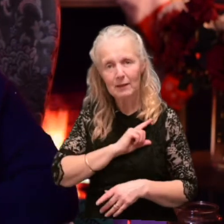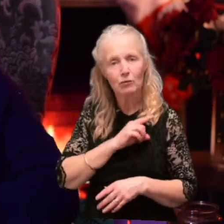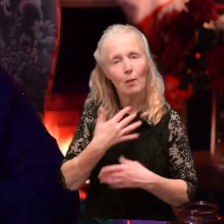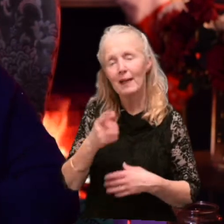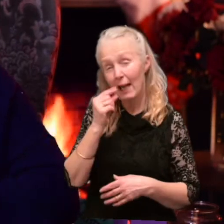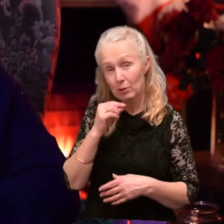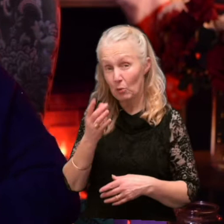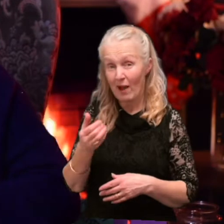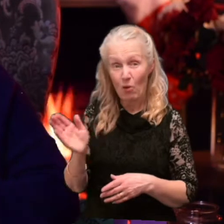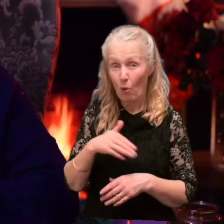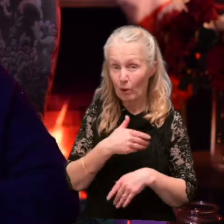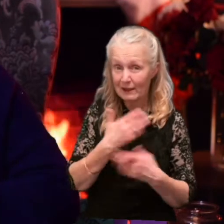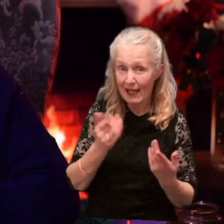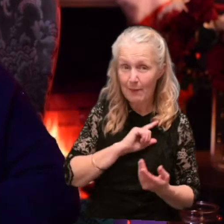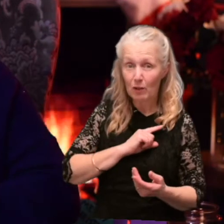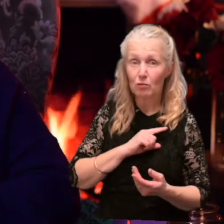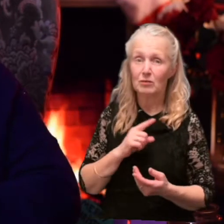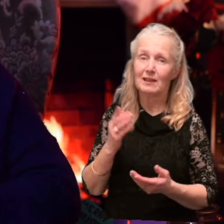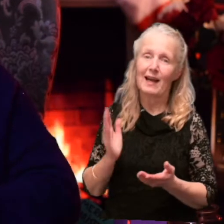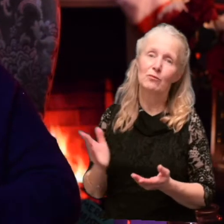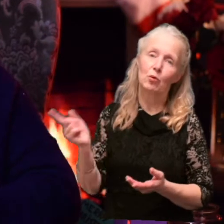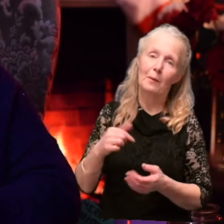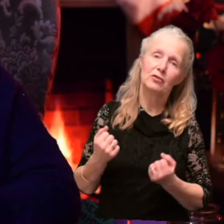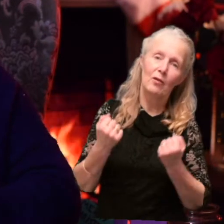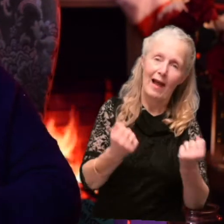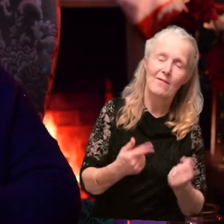one all day, what with having to come and drive, you know, to lock up.